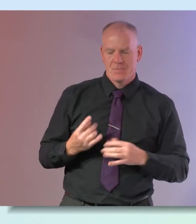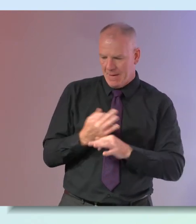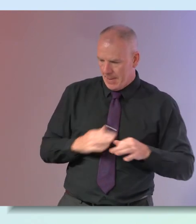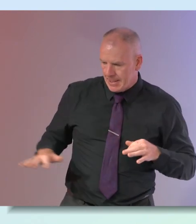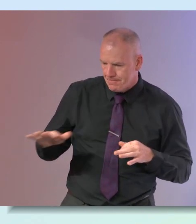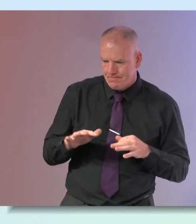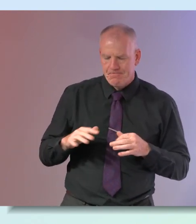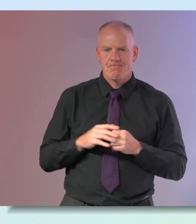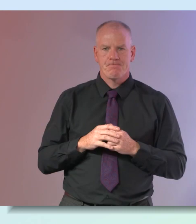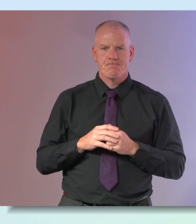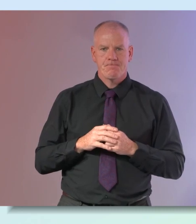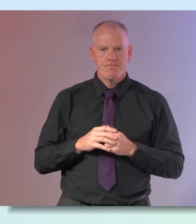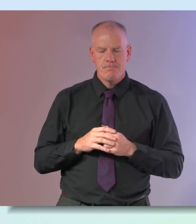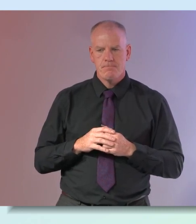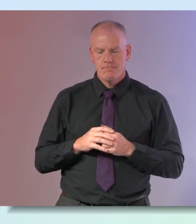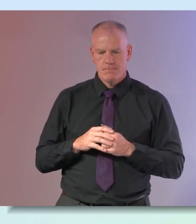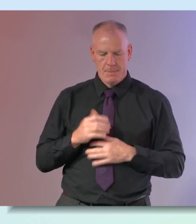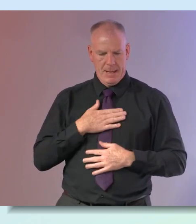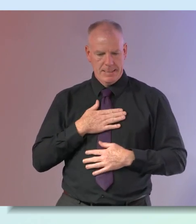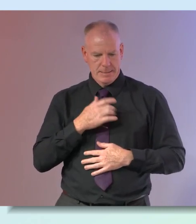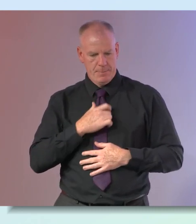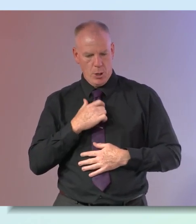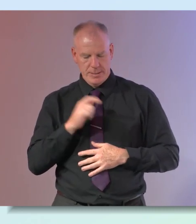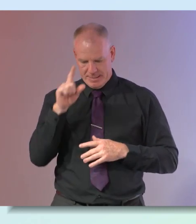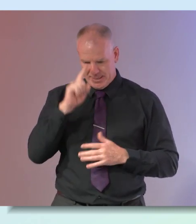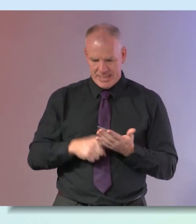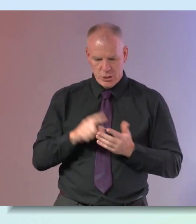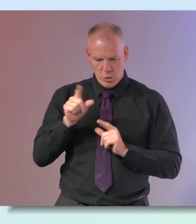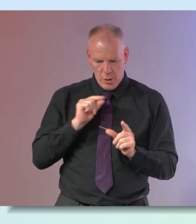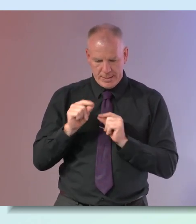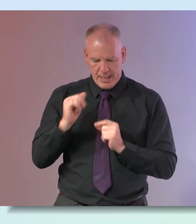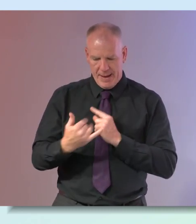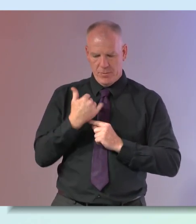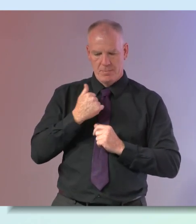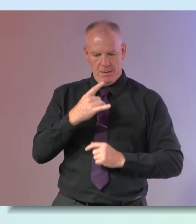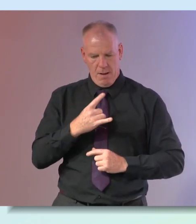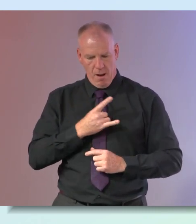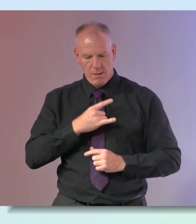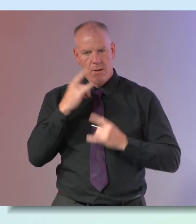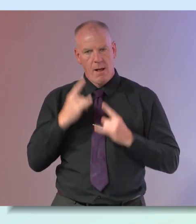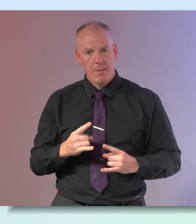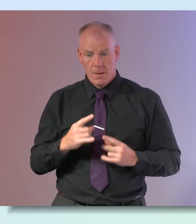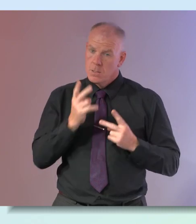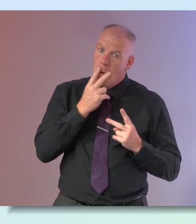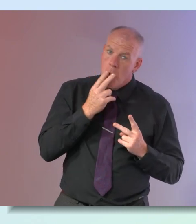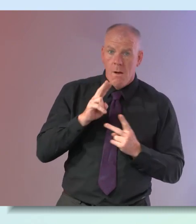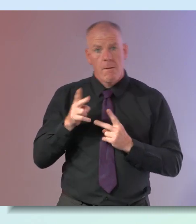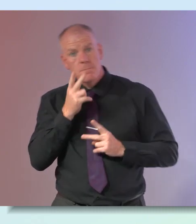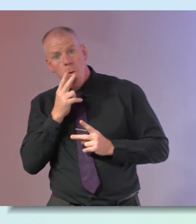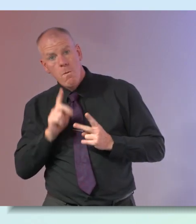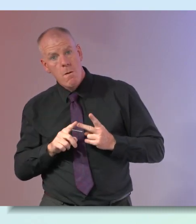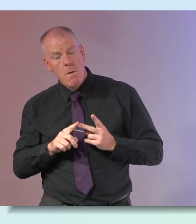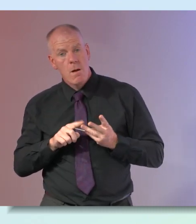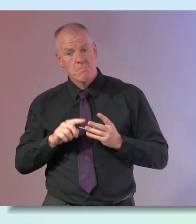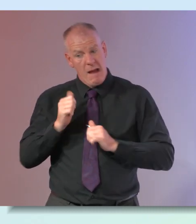and what personal choices you've made that could contribute to your heart health do you smoke do you not smoke are you